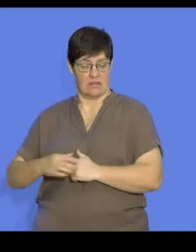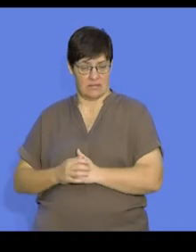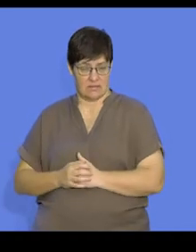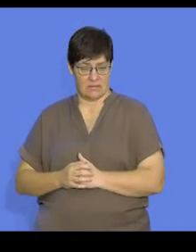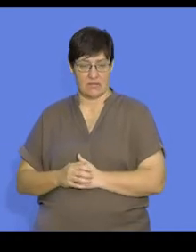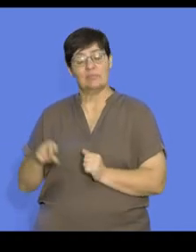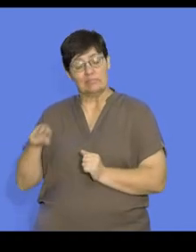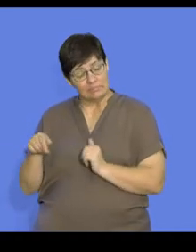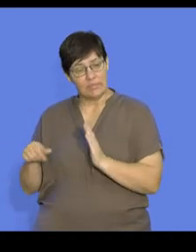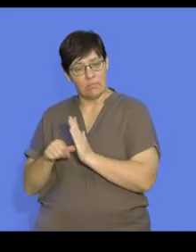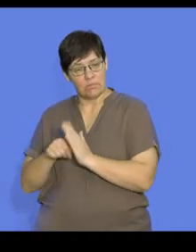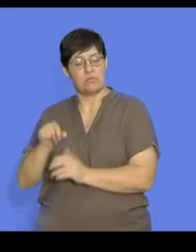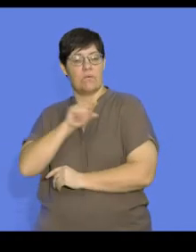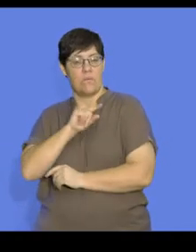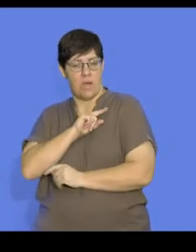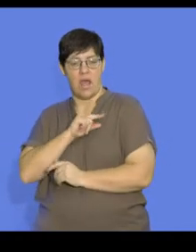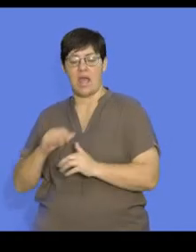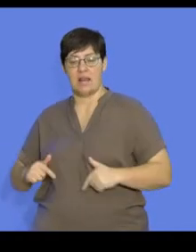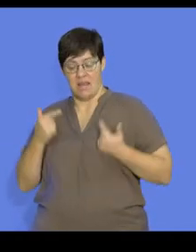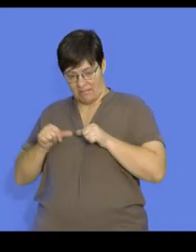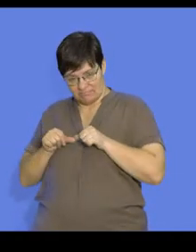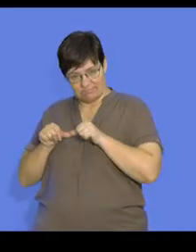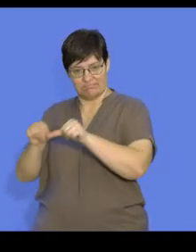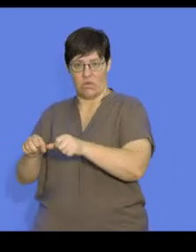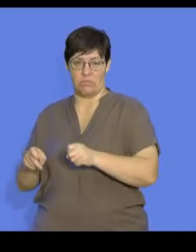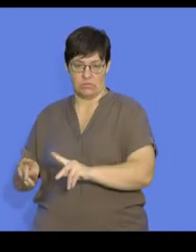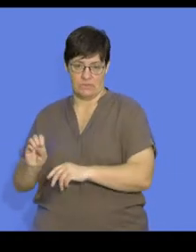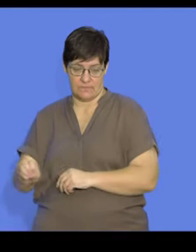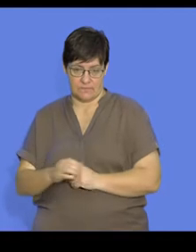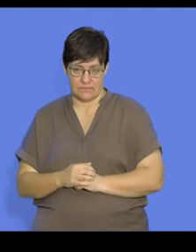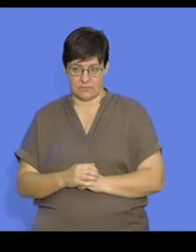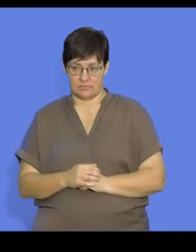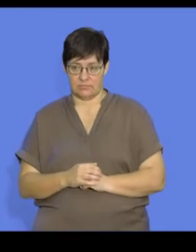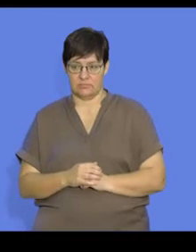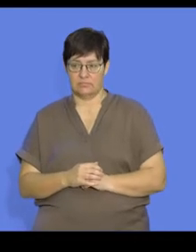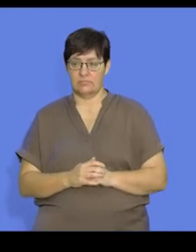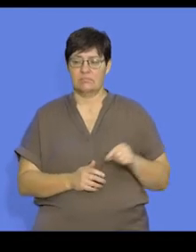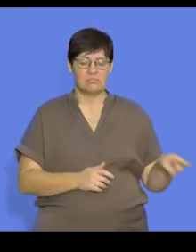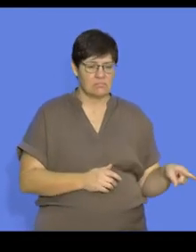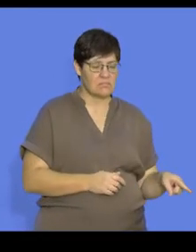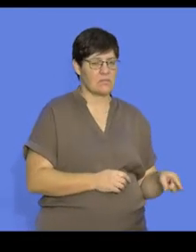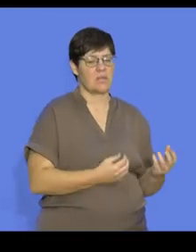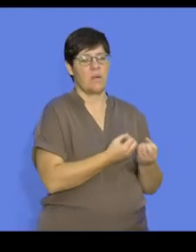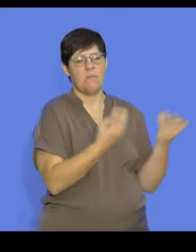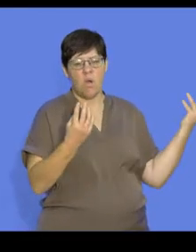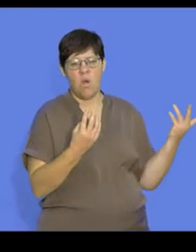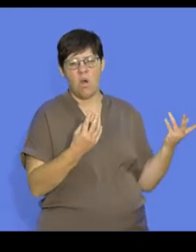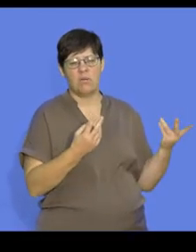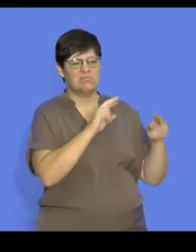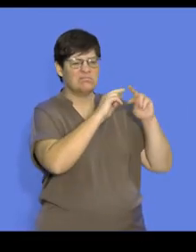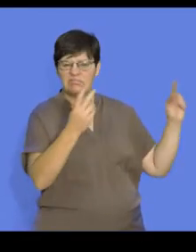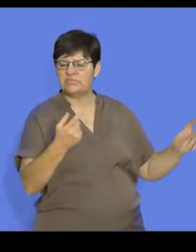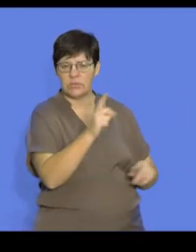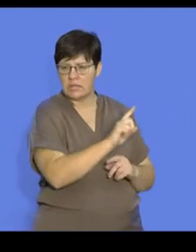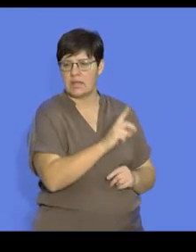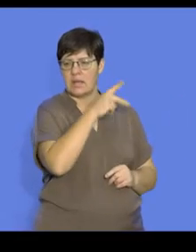that's important in their greater survival chance. The type of species that these are generally ones that are the